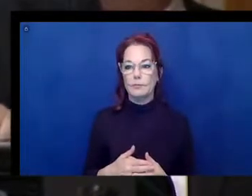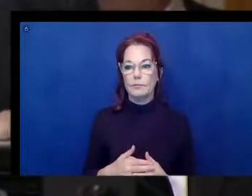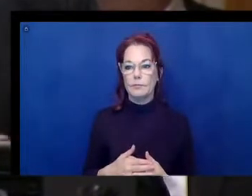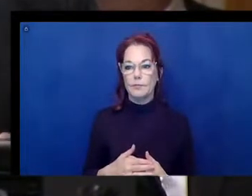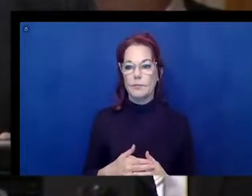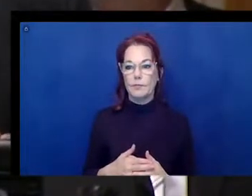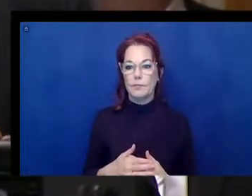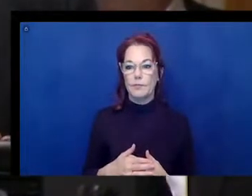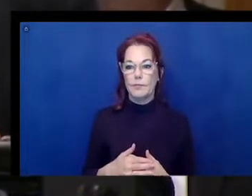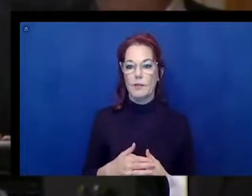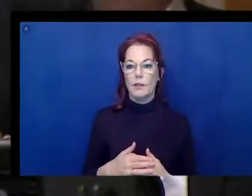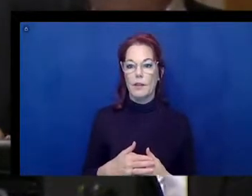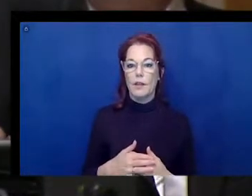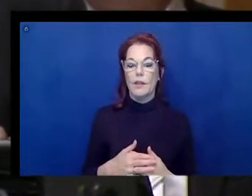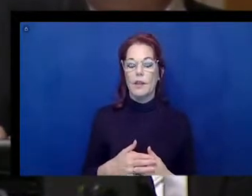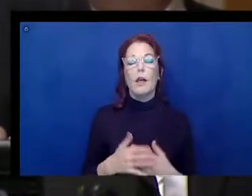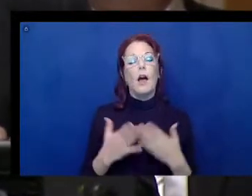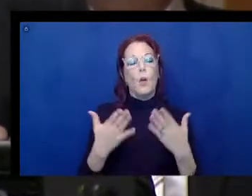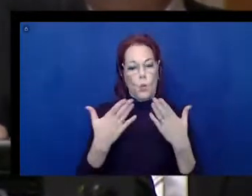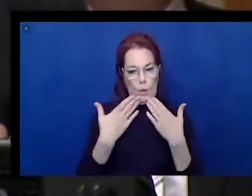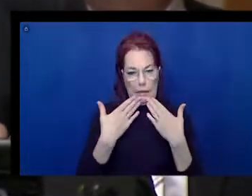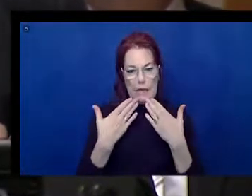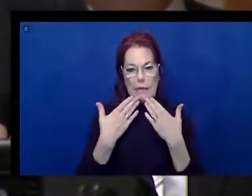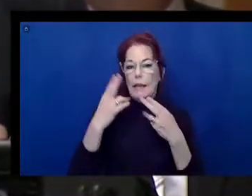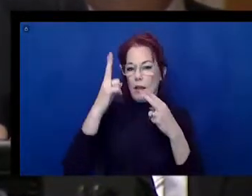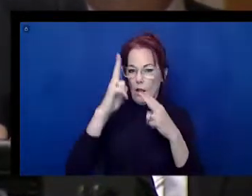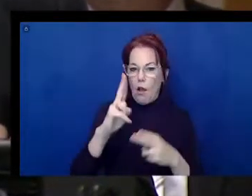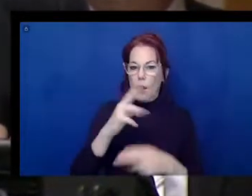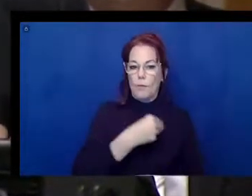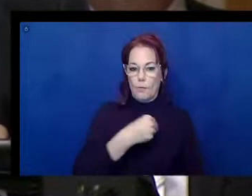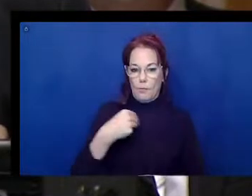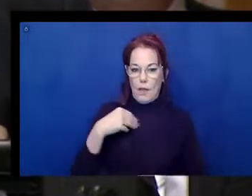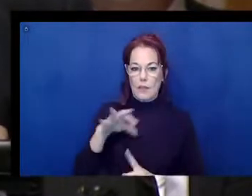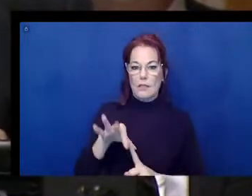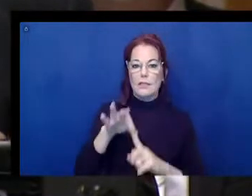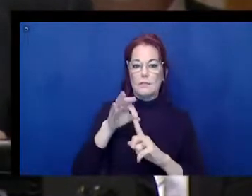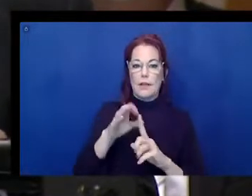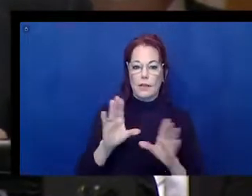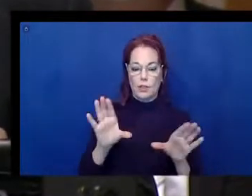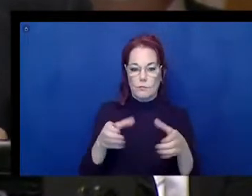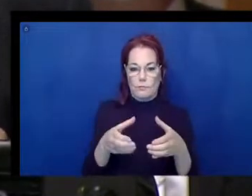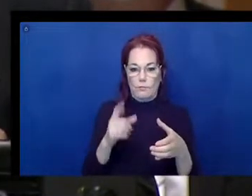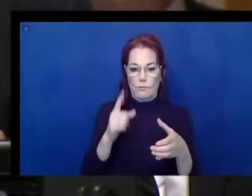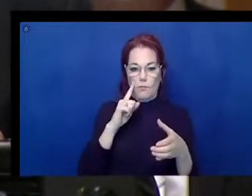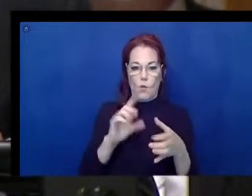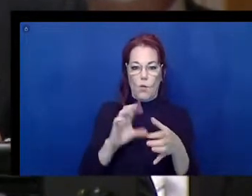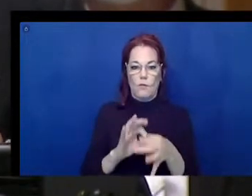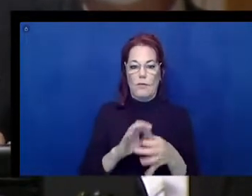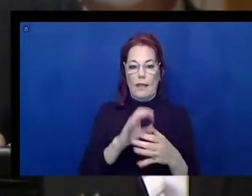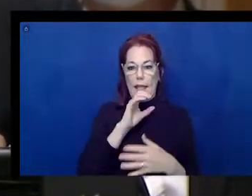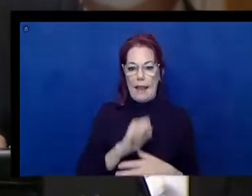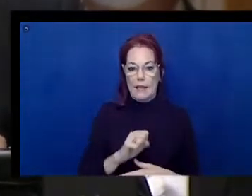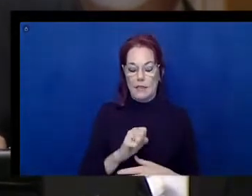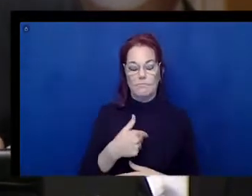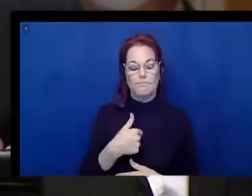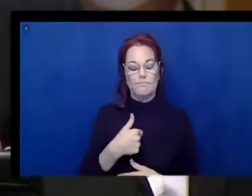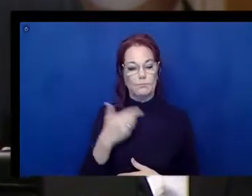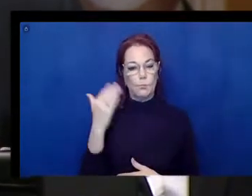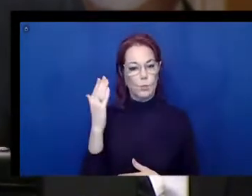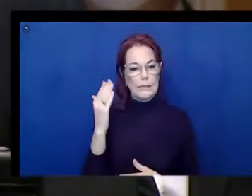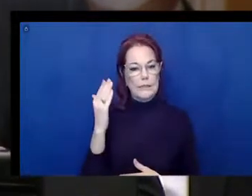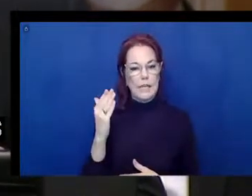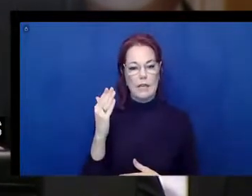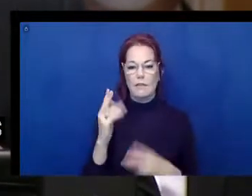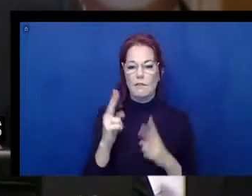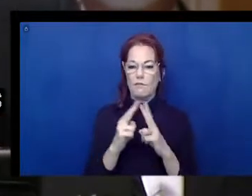Okay. I want to thank the honorable members of the Special Committee on Aging for this opportunity to present on this extremely important topic.